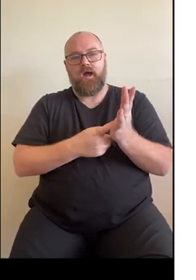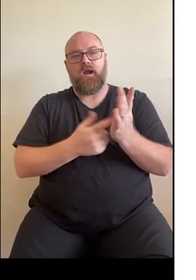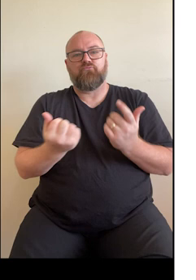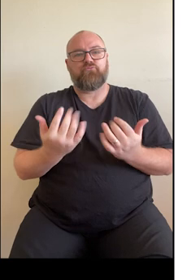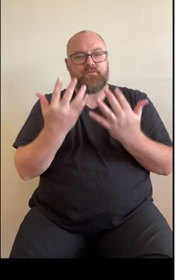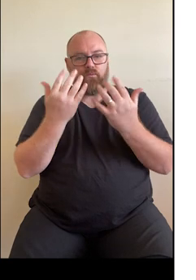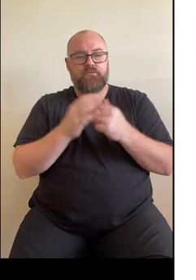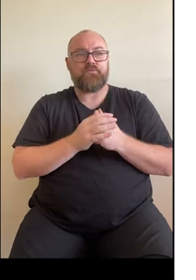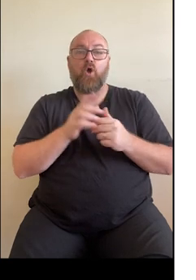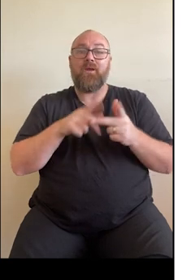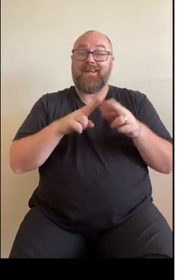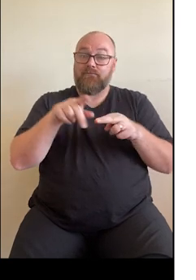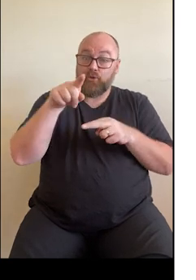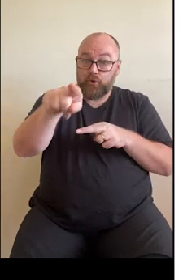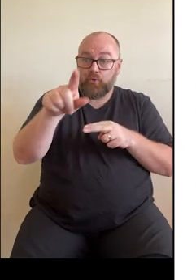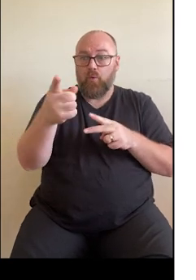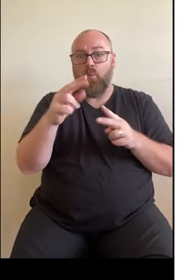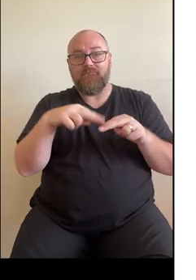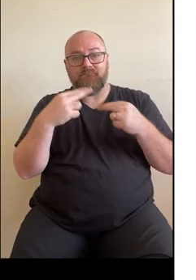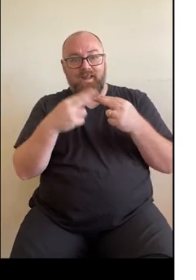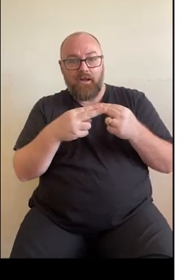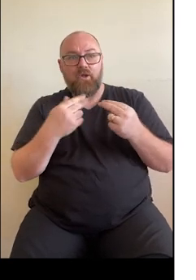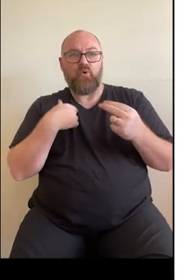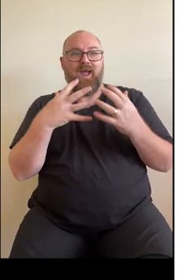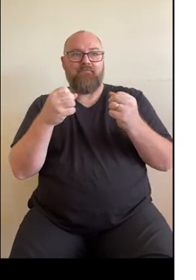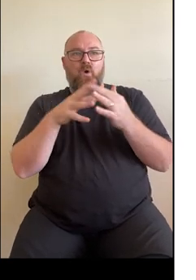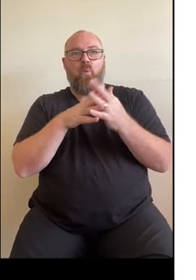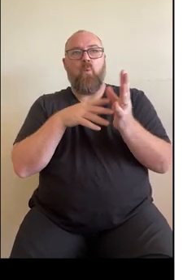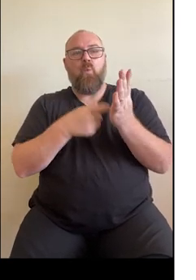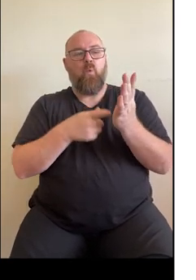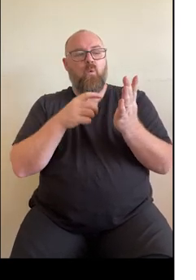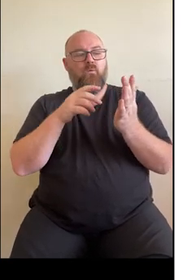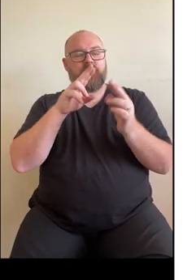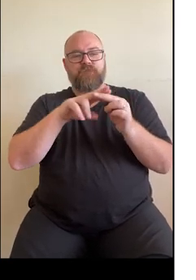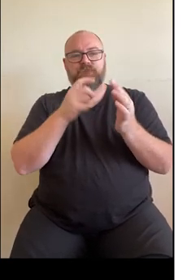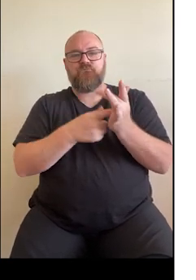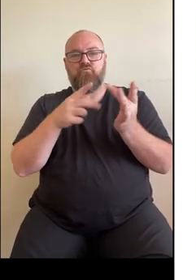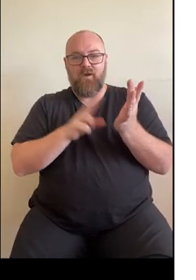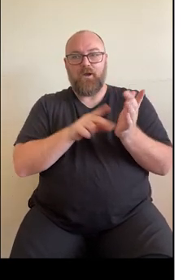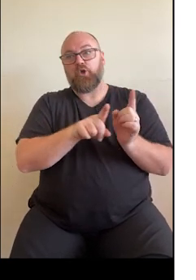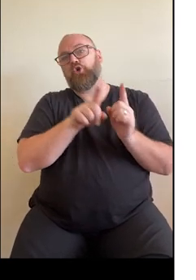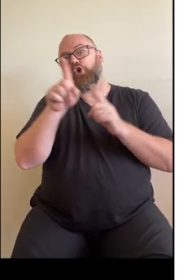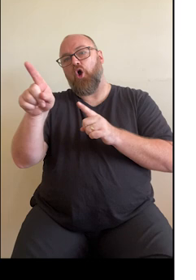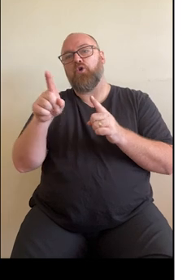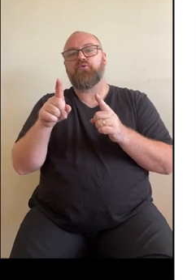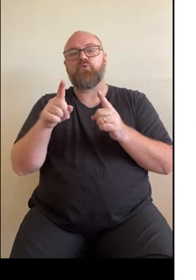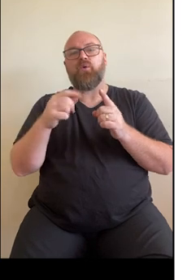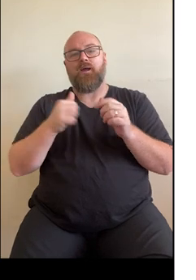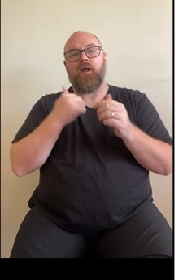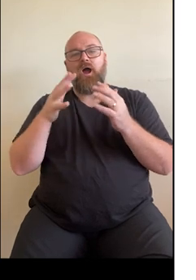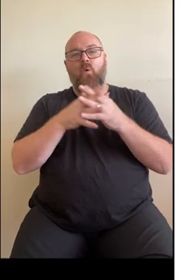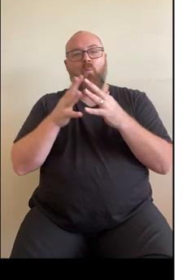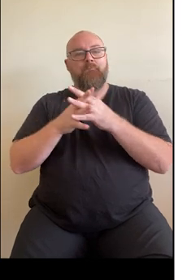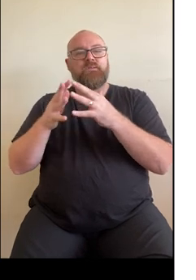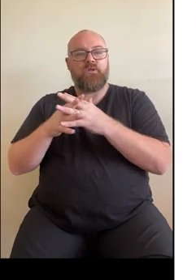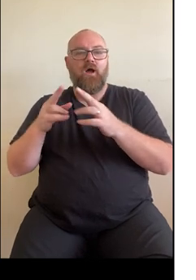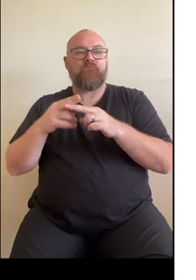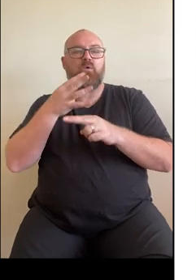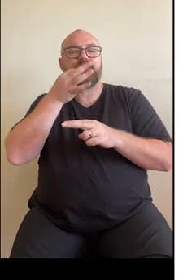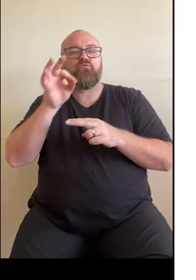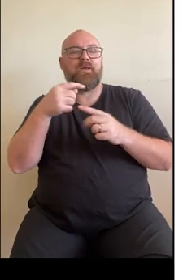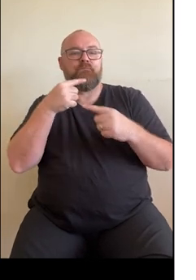So if you or a loved one are taking warfarin, head on over to the Heart Foundation website to learn more about these free digital resources.